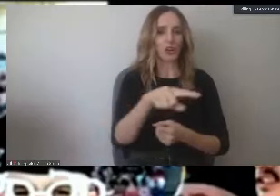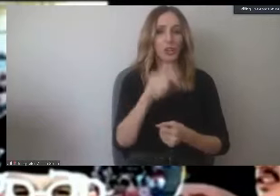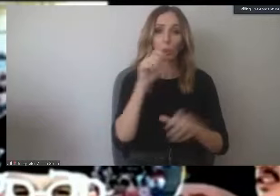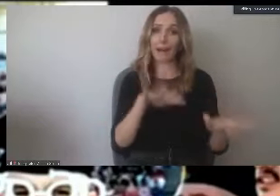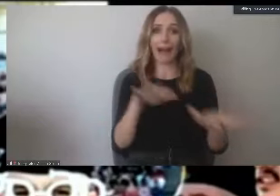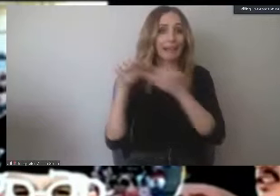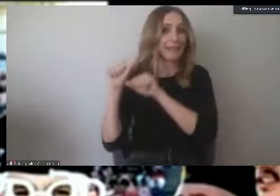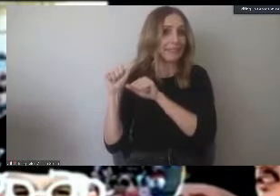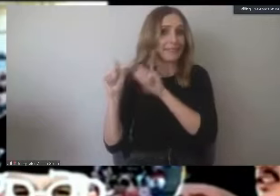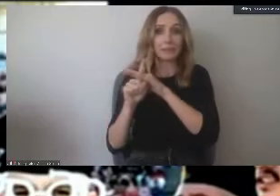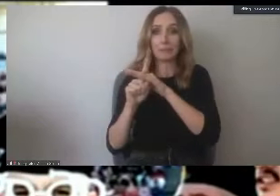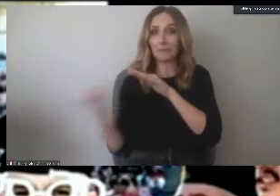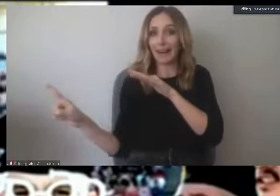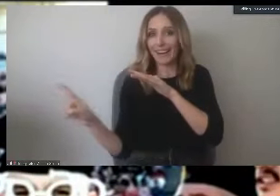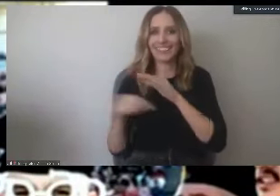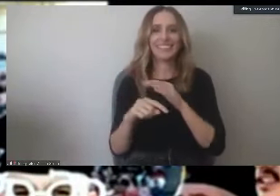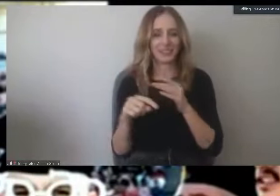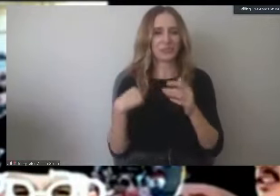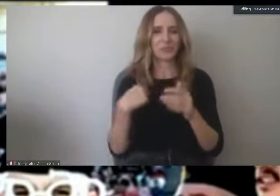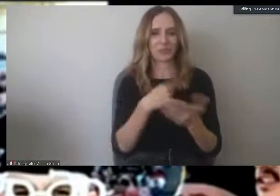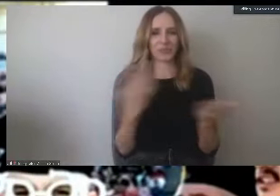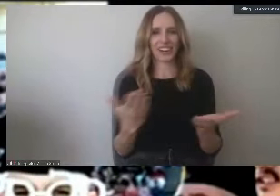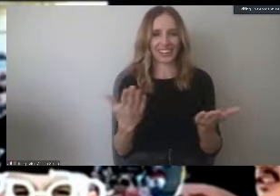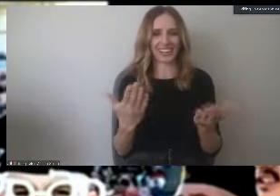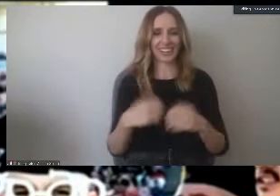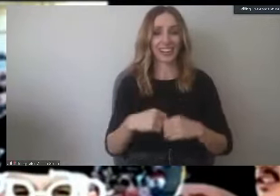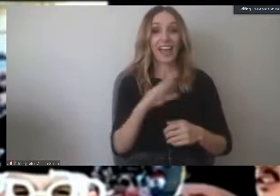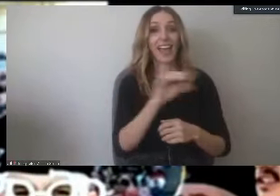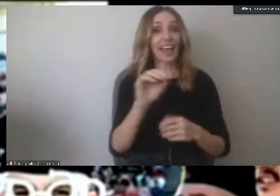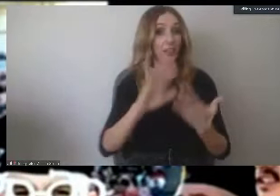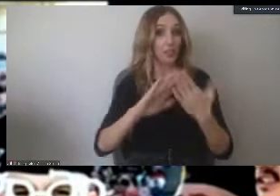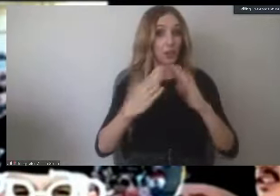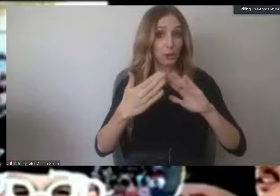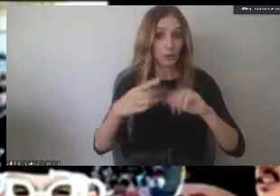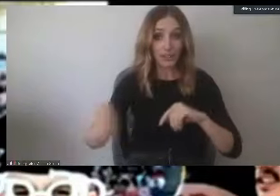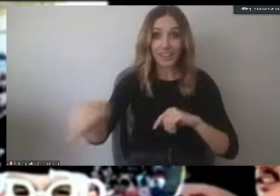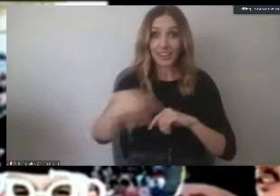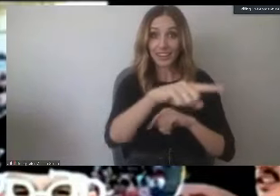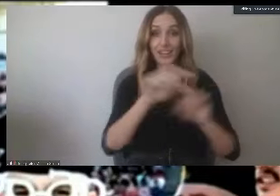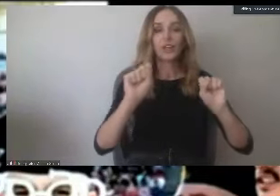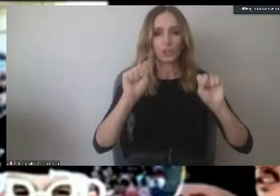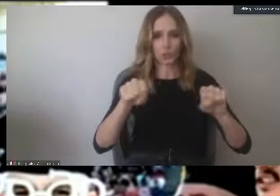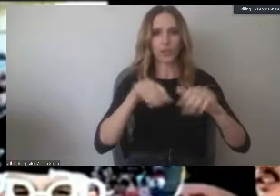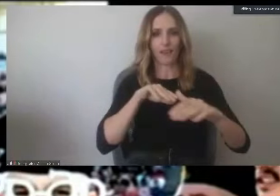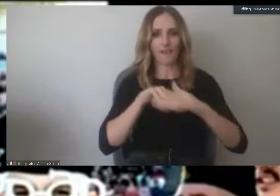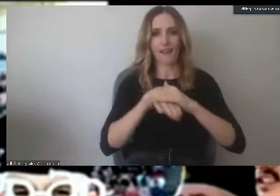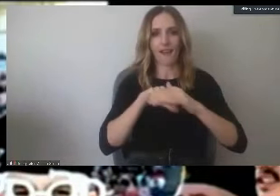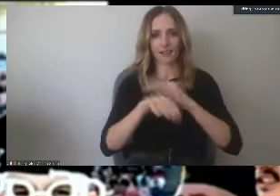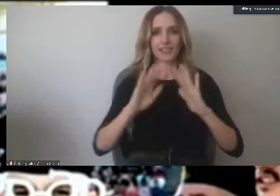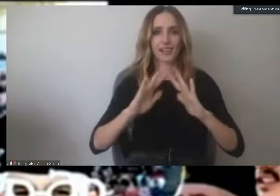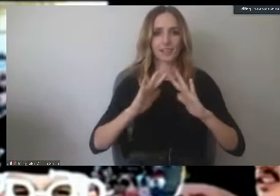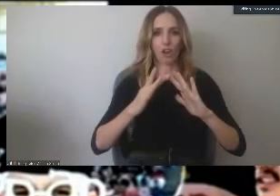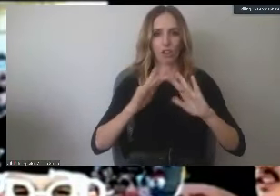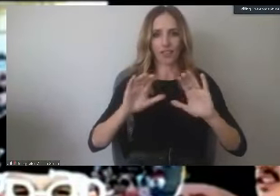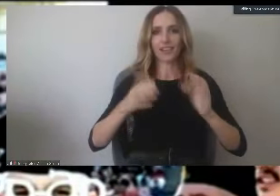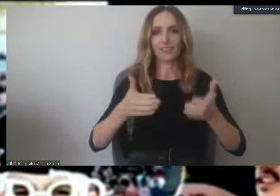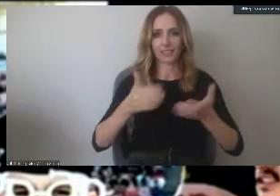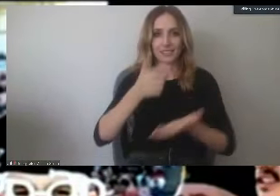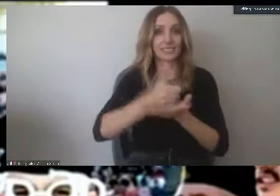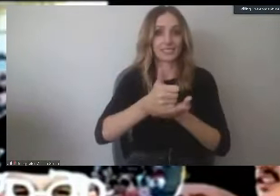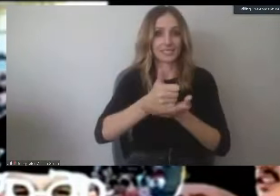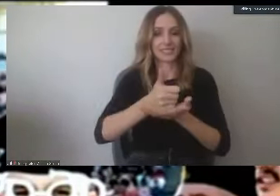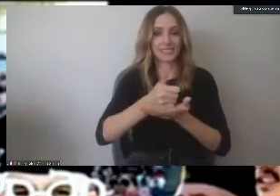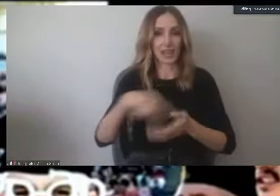you to continue. And to the community, don't forget that you, too, can have access to online classes to help you.